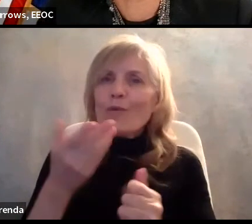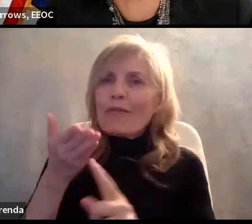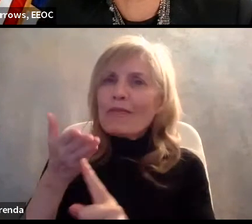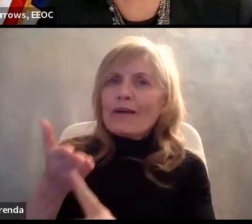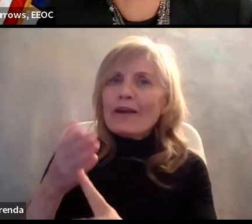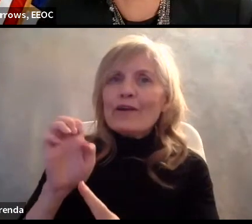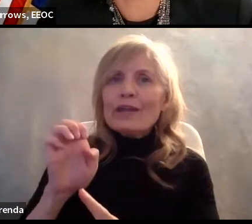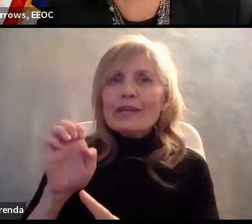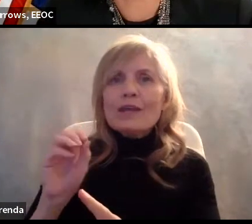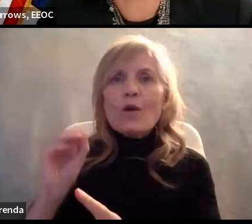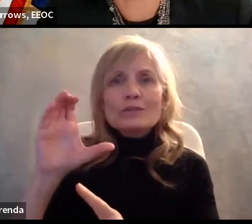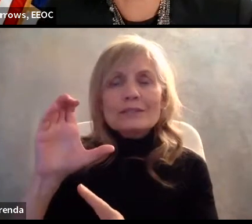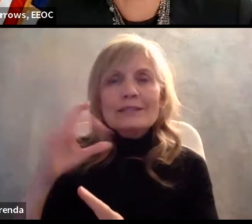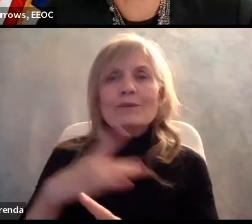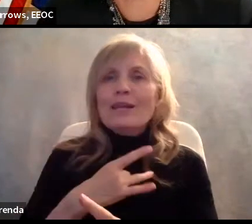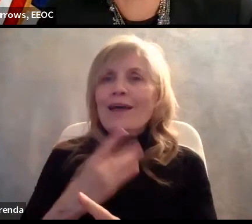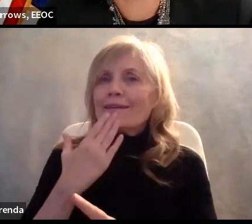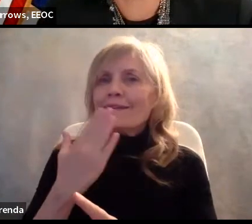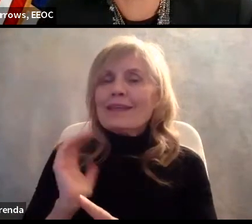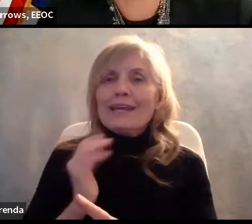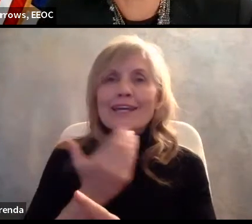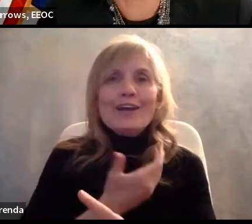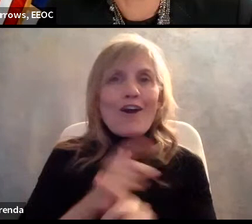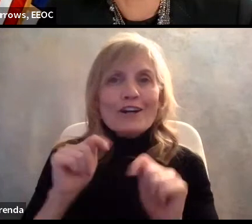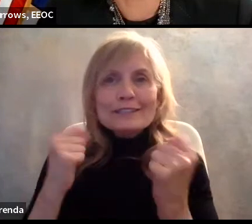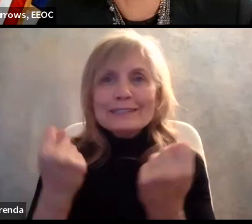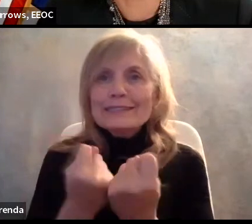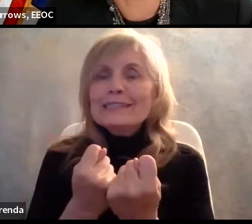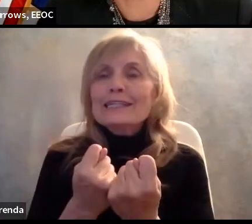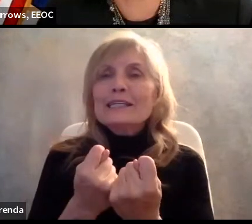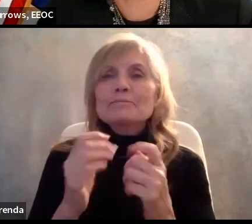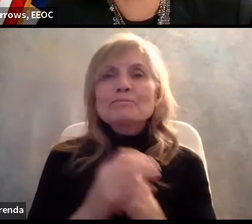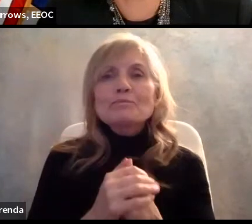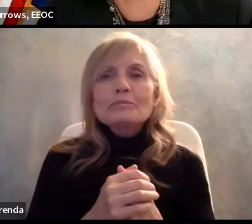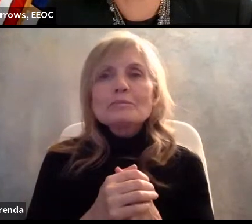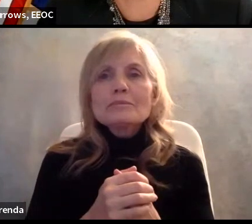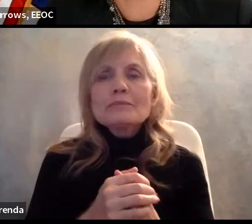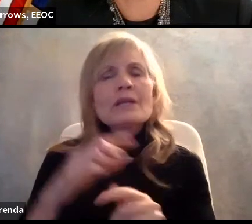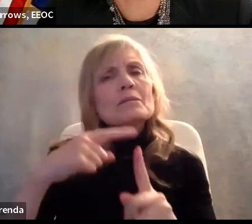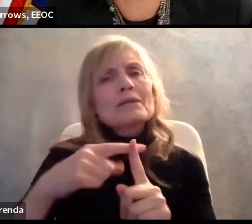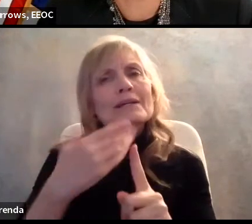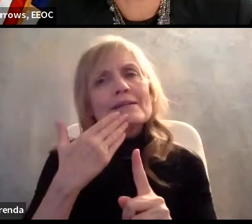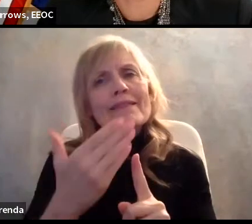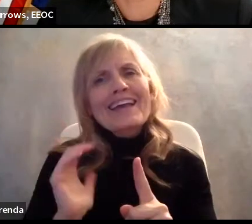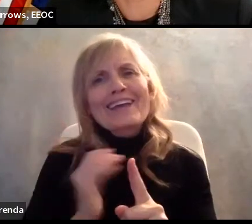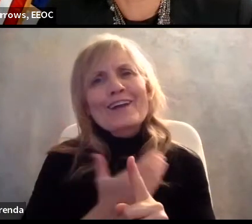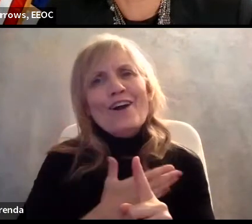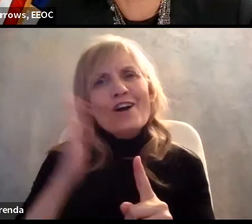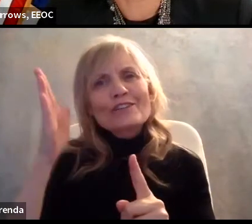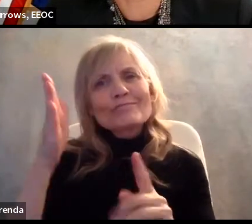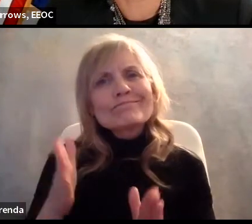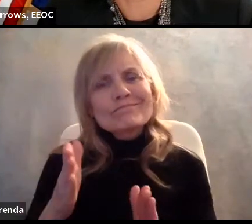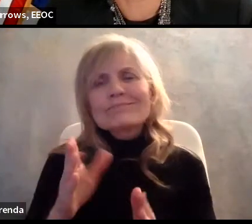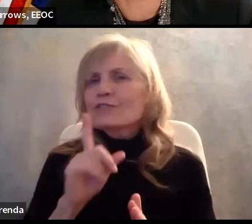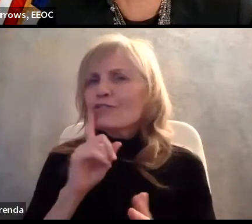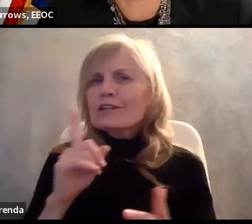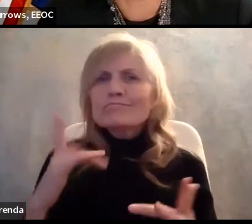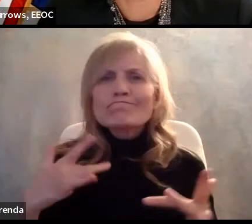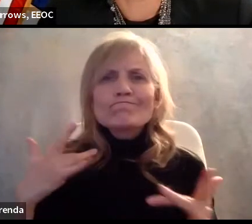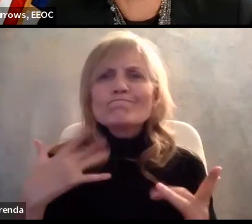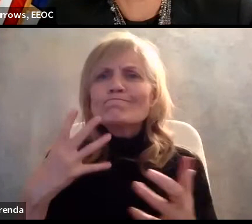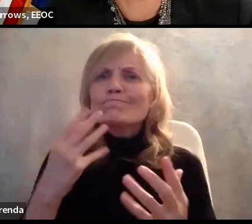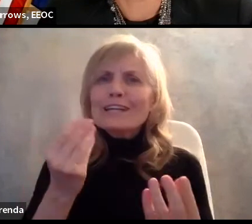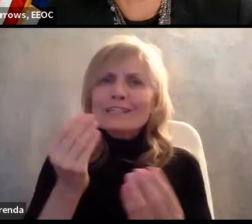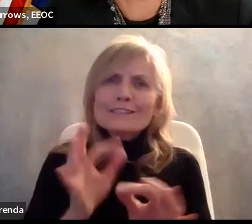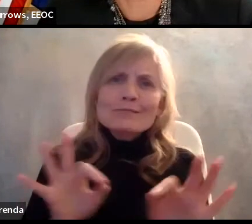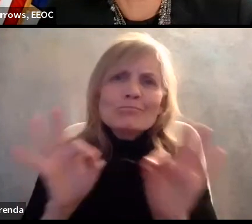I'd like to thank our team at OFCCP as well, and especially thanks to our speakers for a truly dynamic and informative